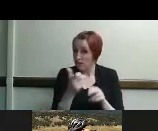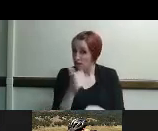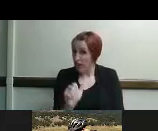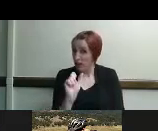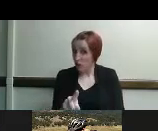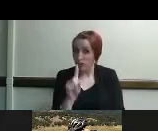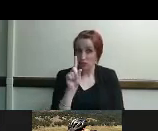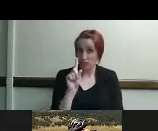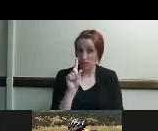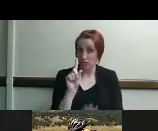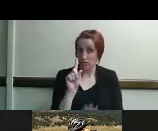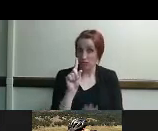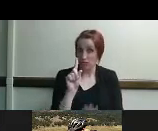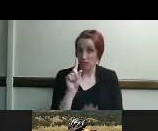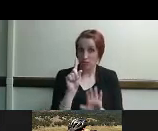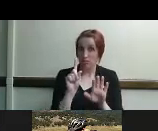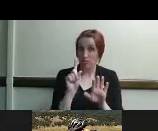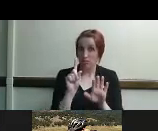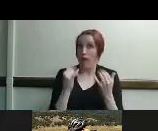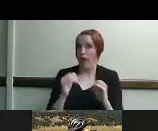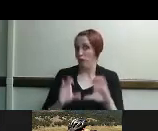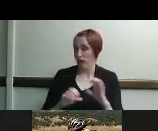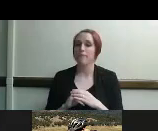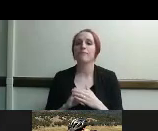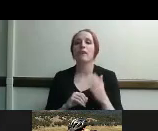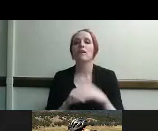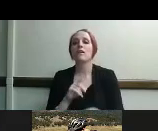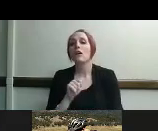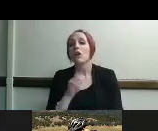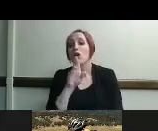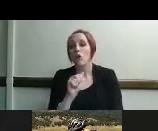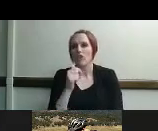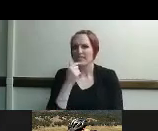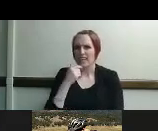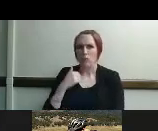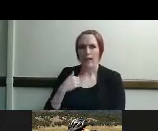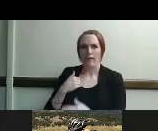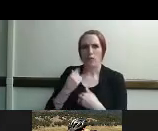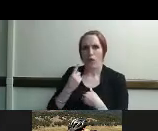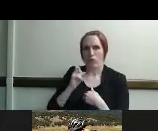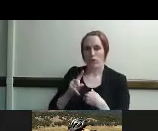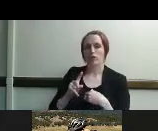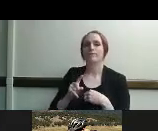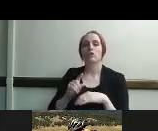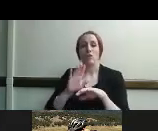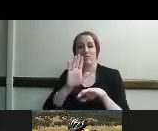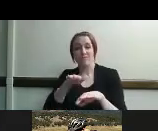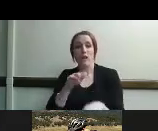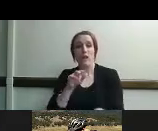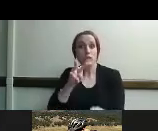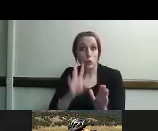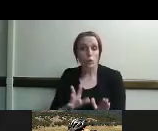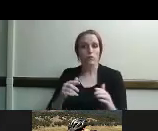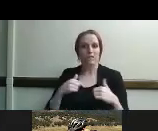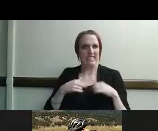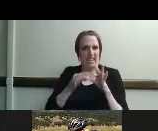any this is laura we did receive one question oh great um and it's i think it's more related to the services